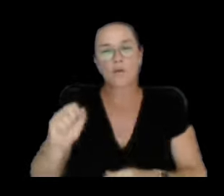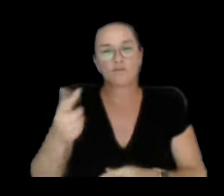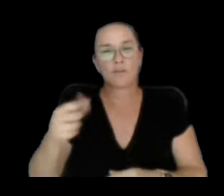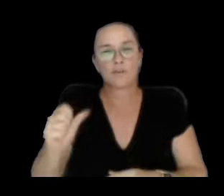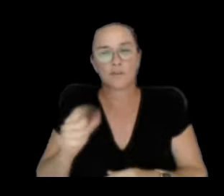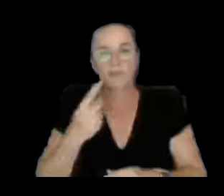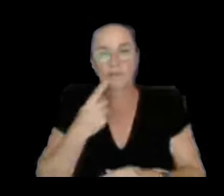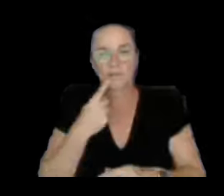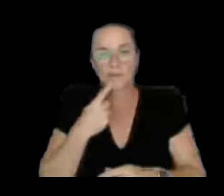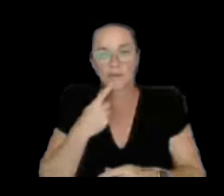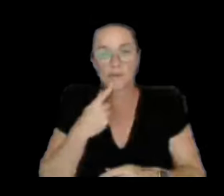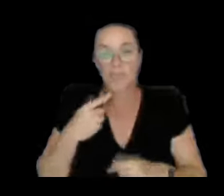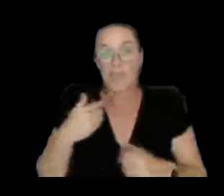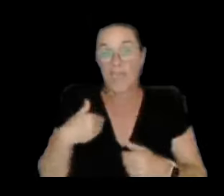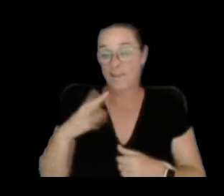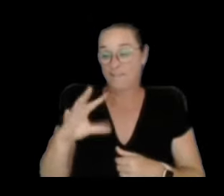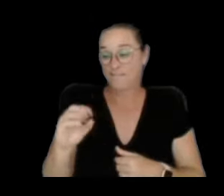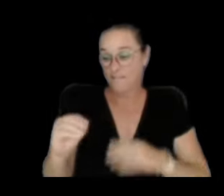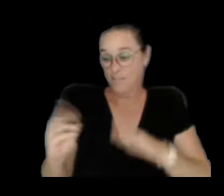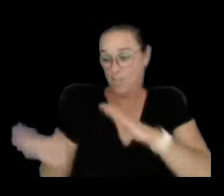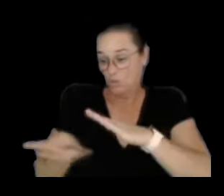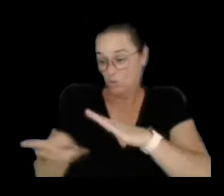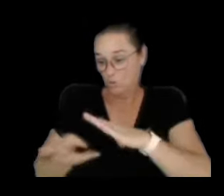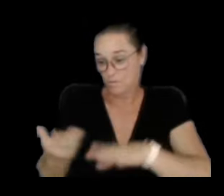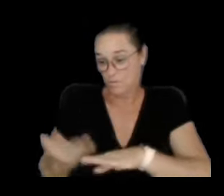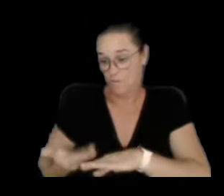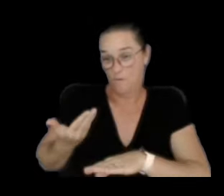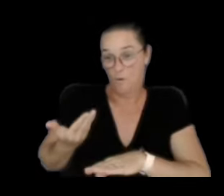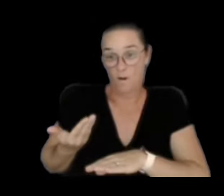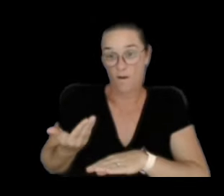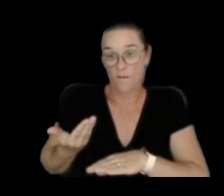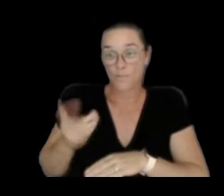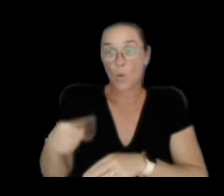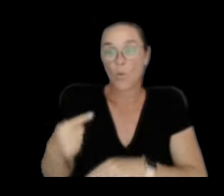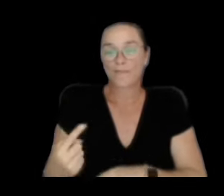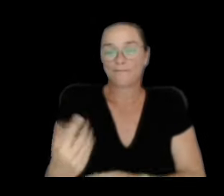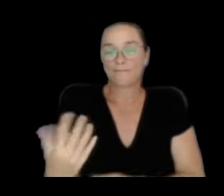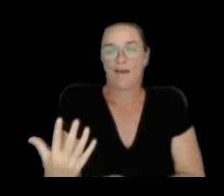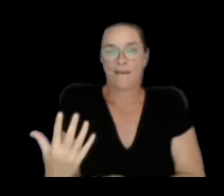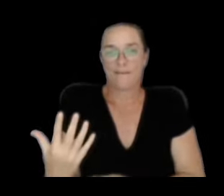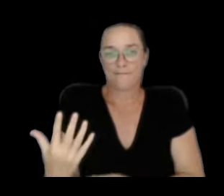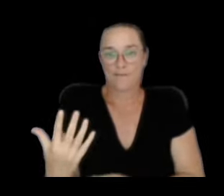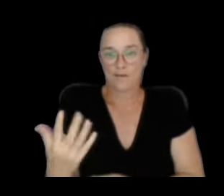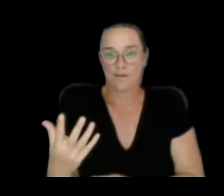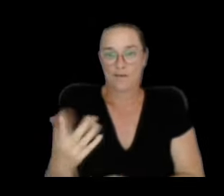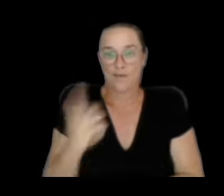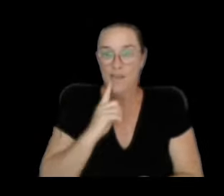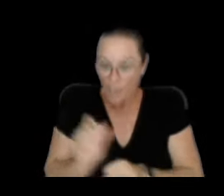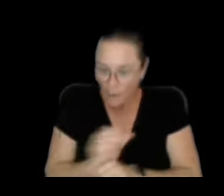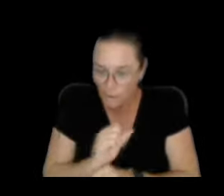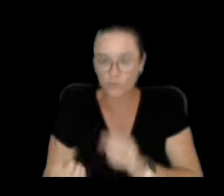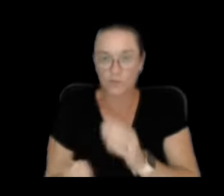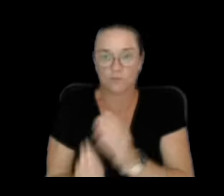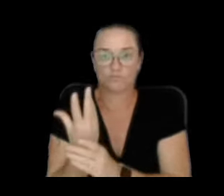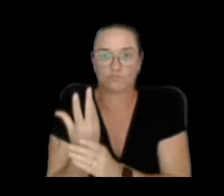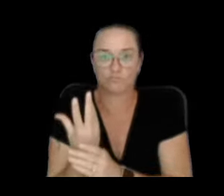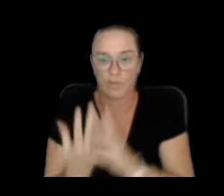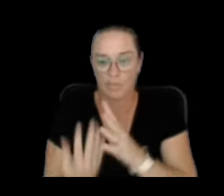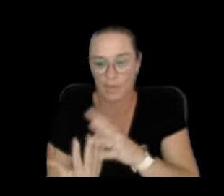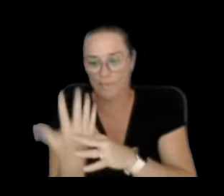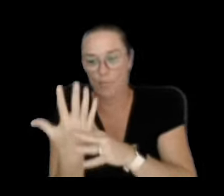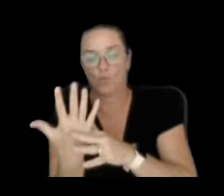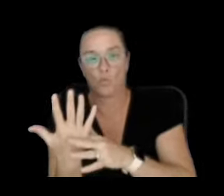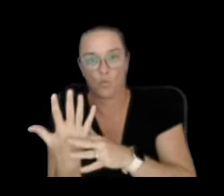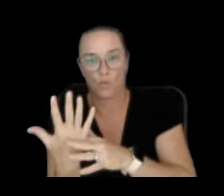intrusions in this area in the past, of which only five eventually erupted. So the more